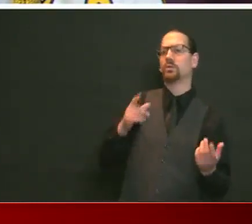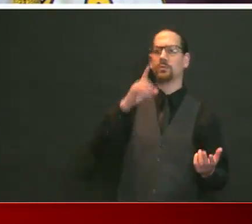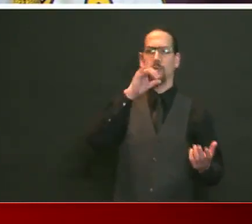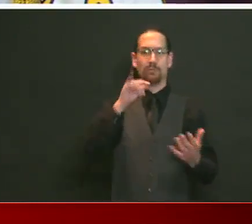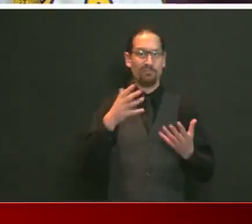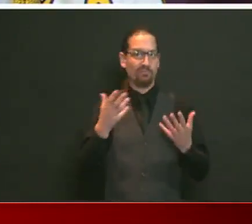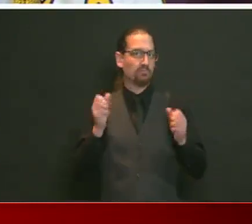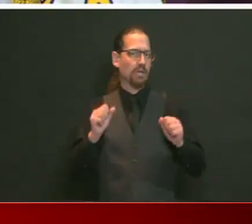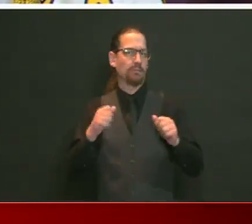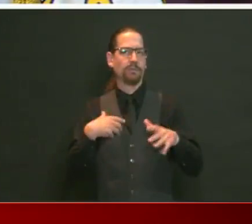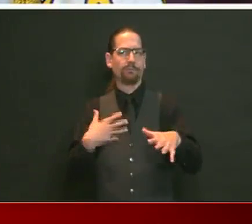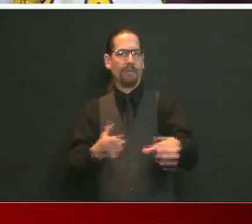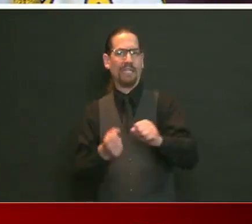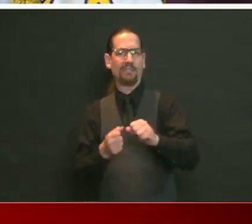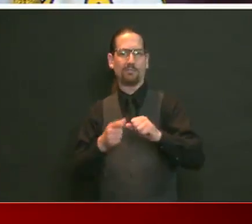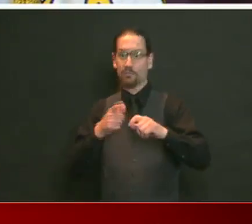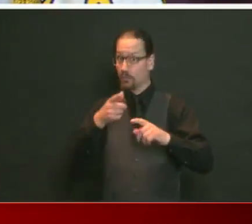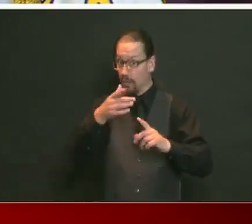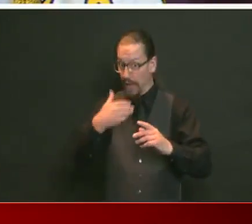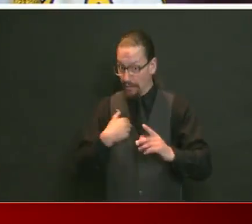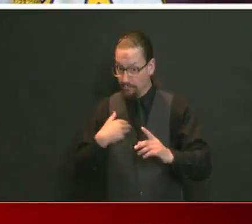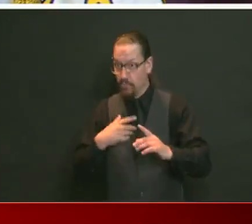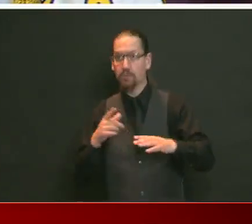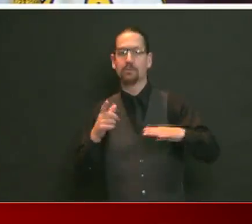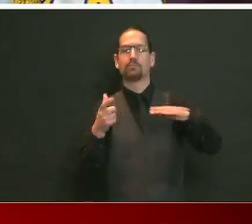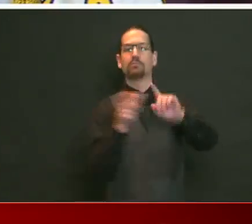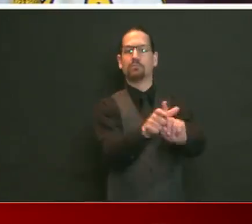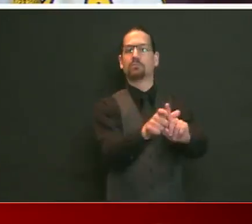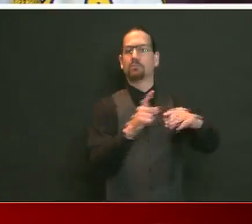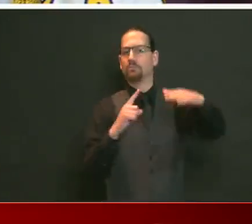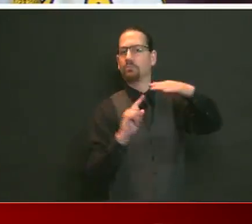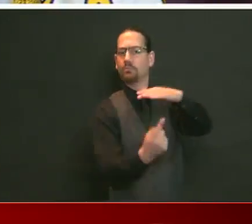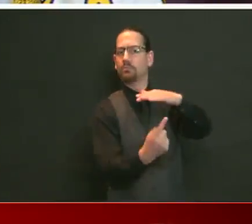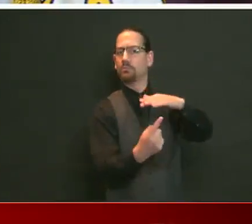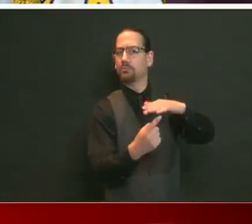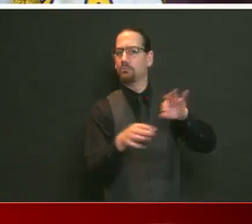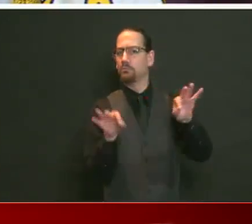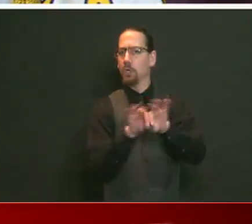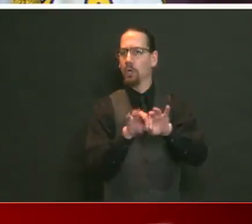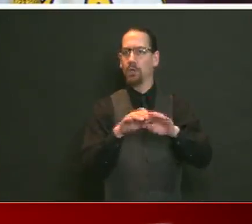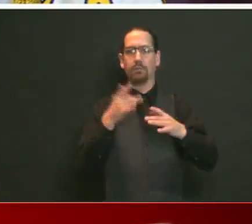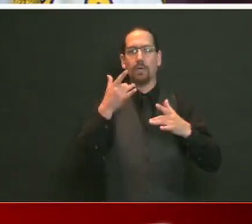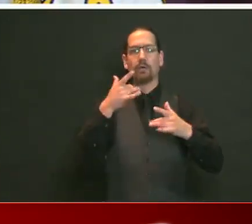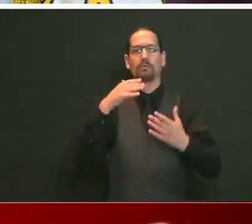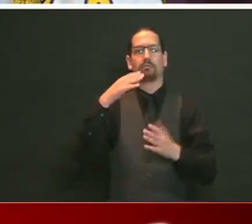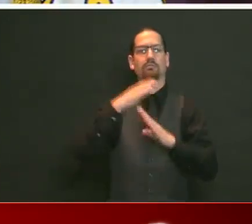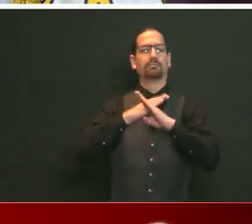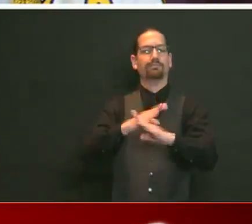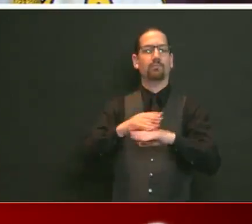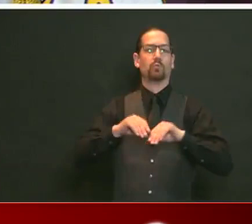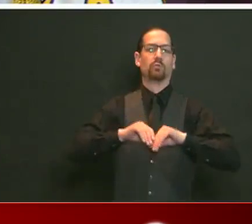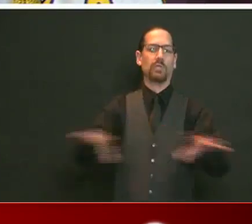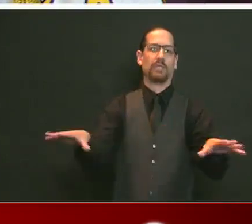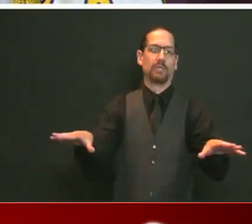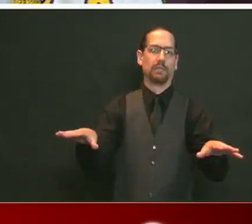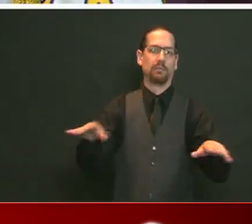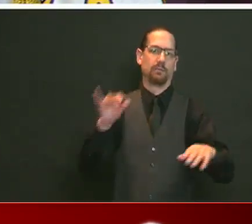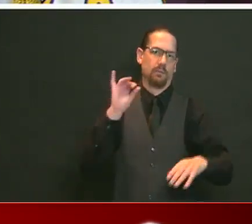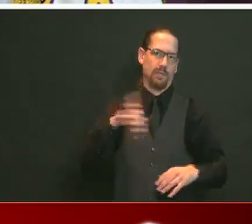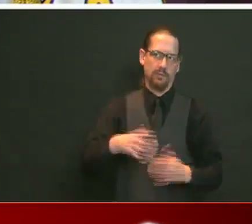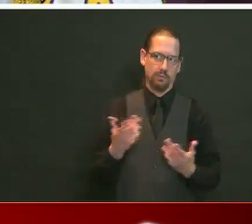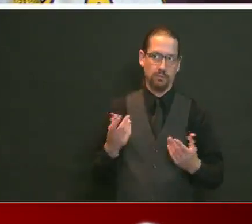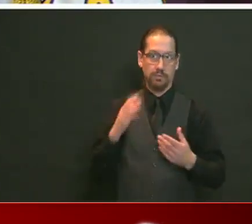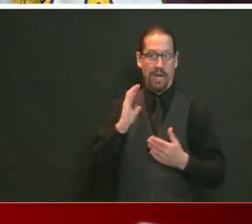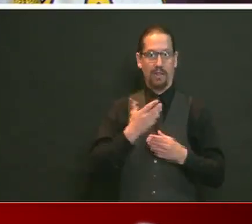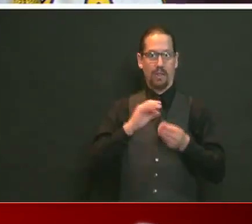direct contacts, and get them quarantined, because that's critical to stopping transmission. The trend that we have been following